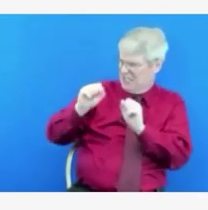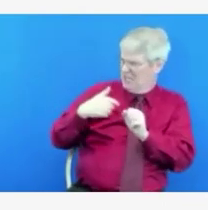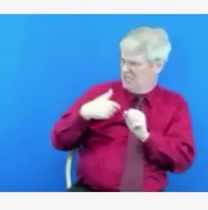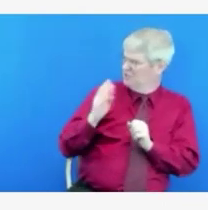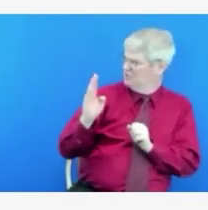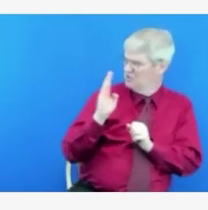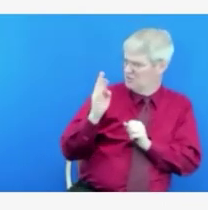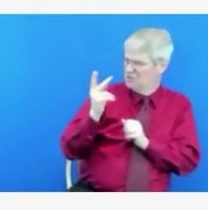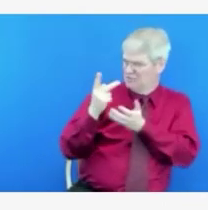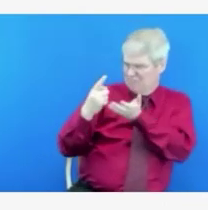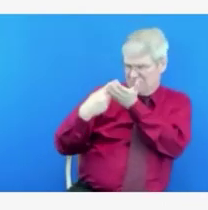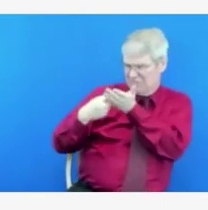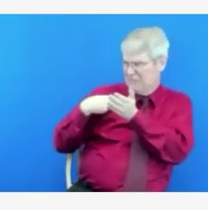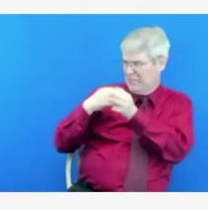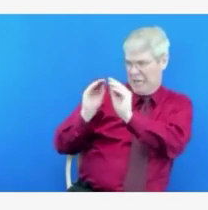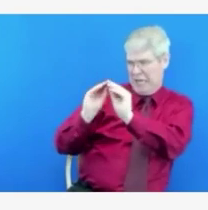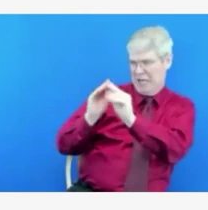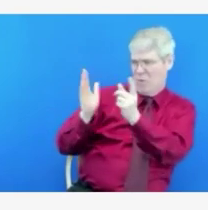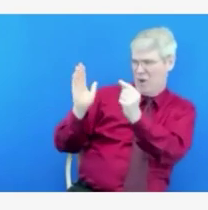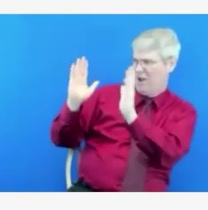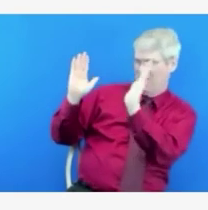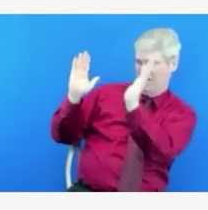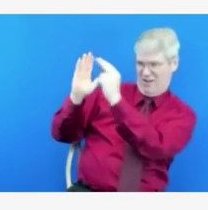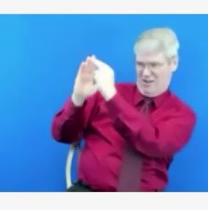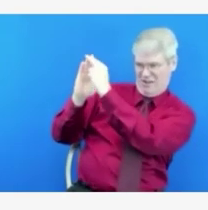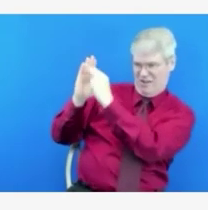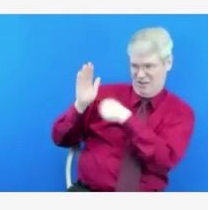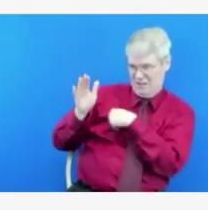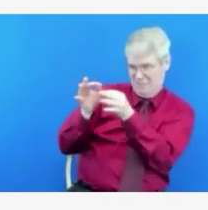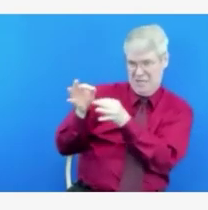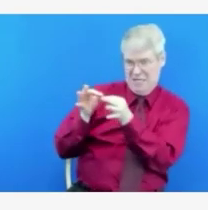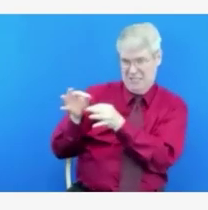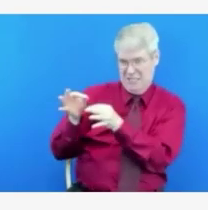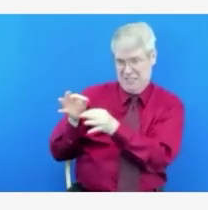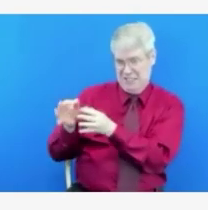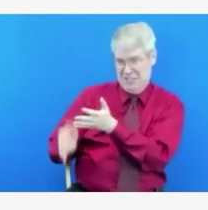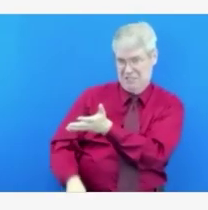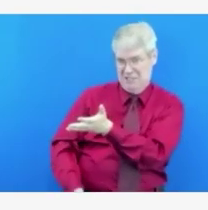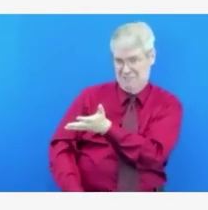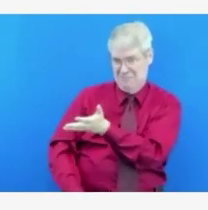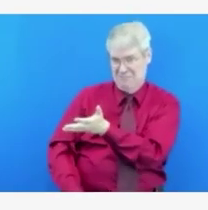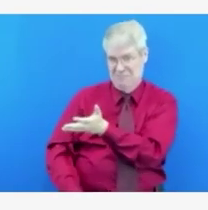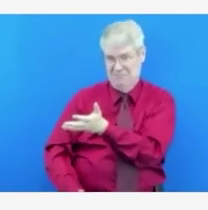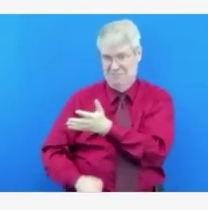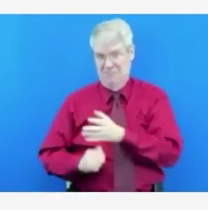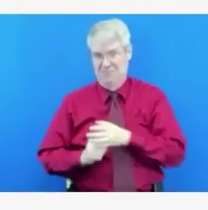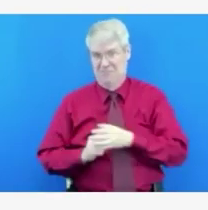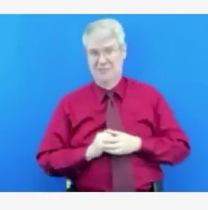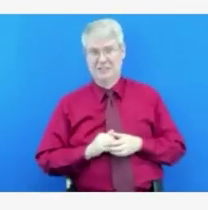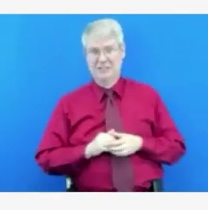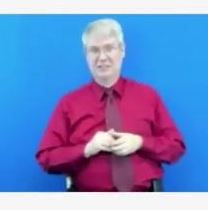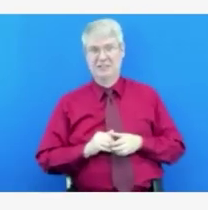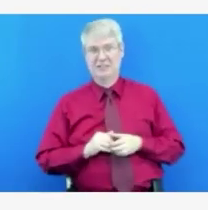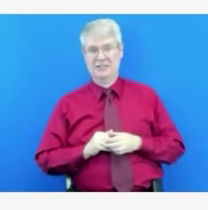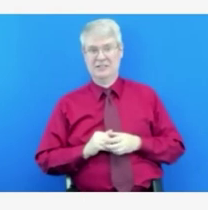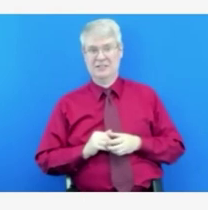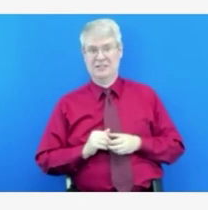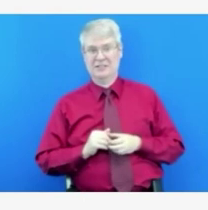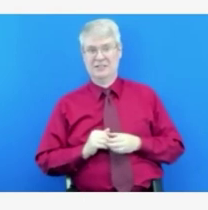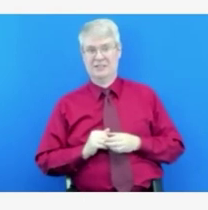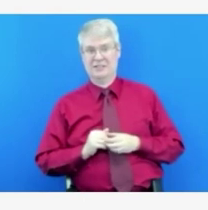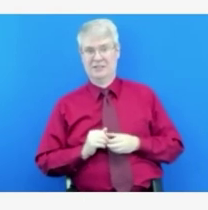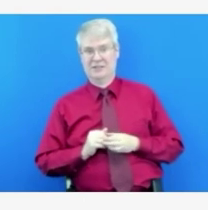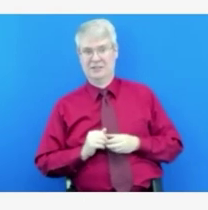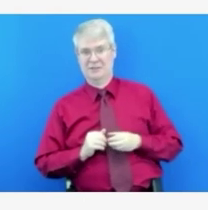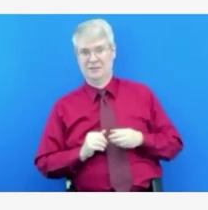Thanks, Dr. Turner. I have been given the green light to go a few minutes longer from Director Jepsen. So I see we have two final